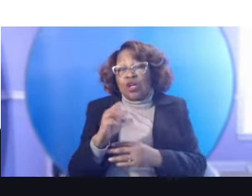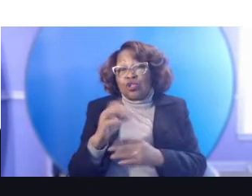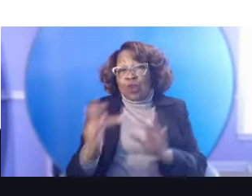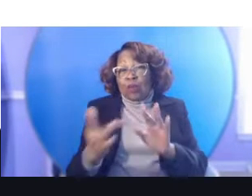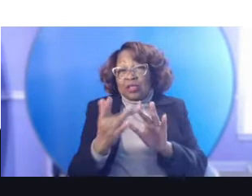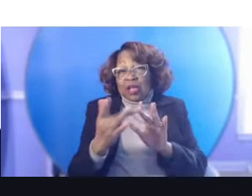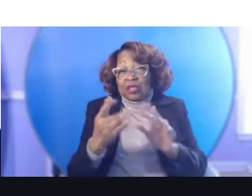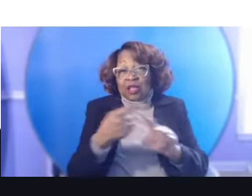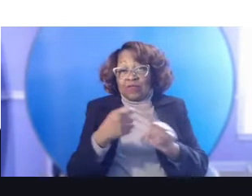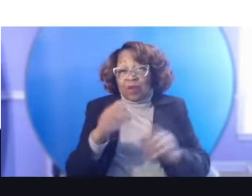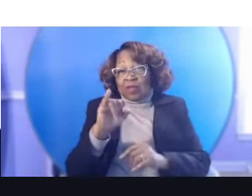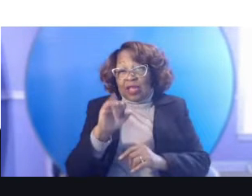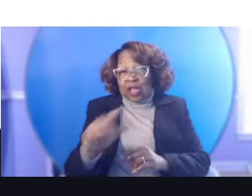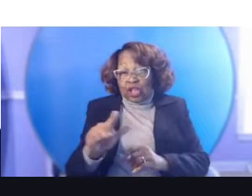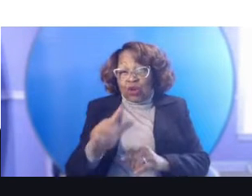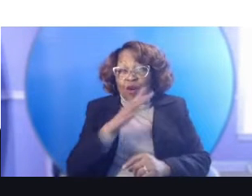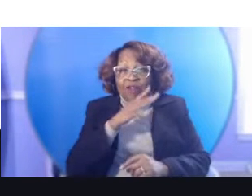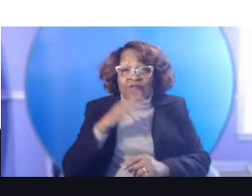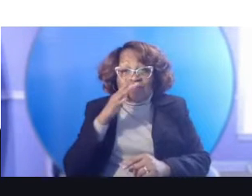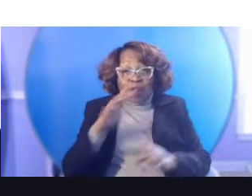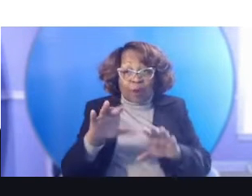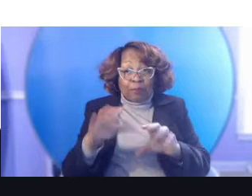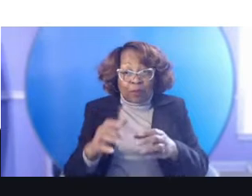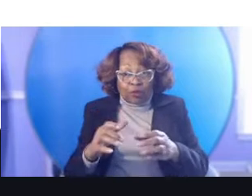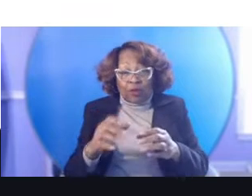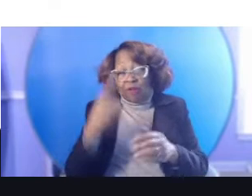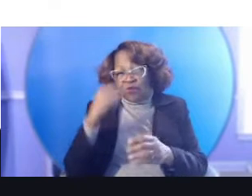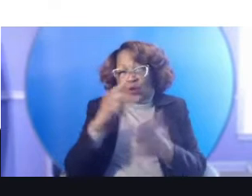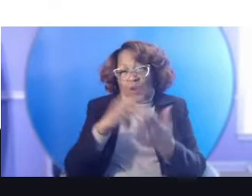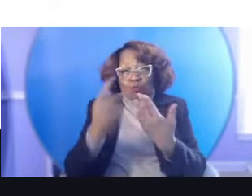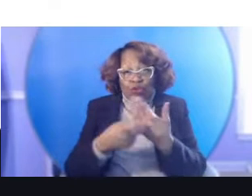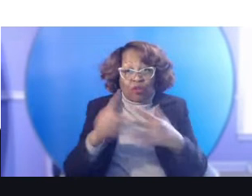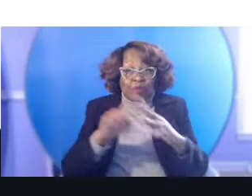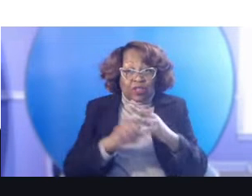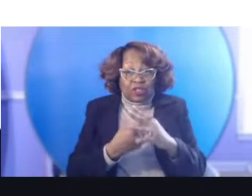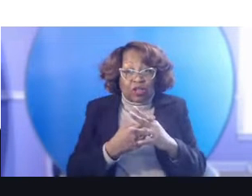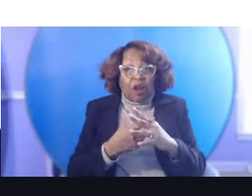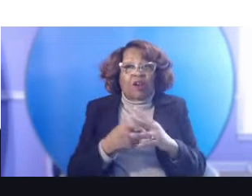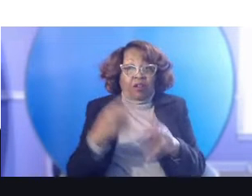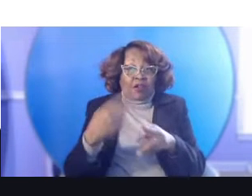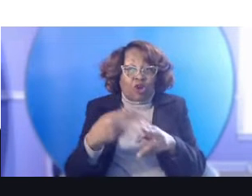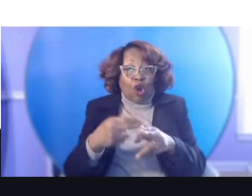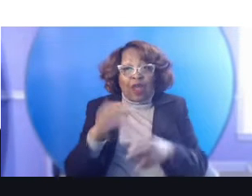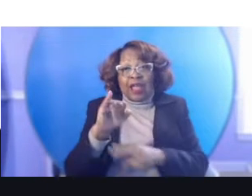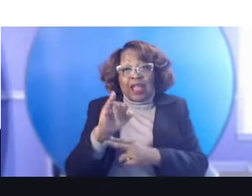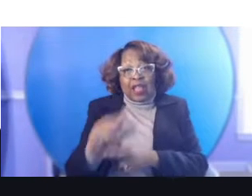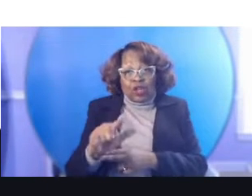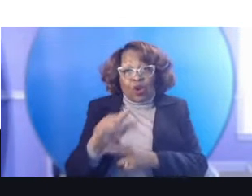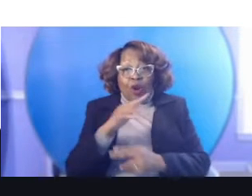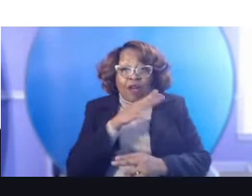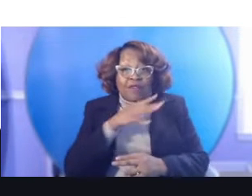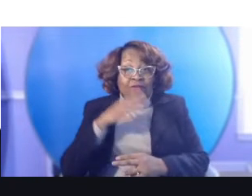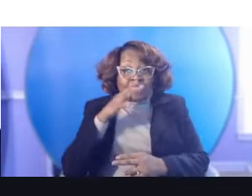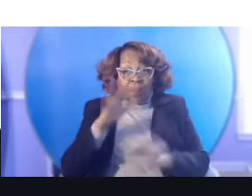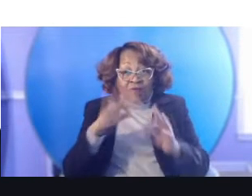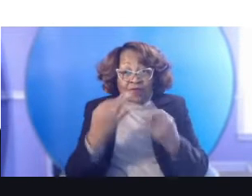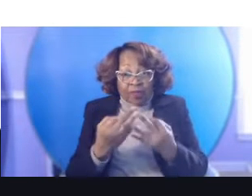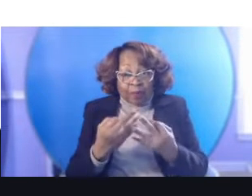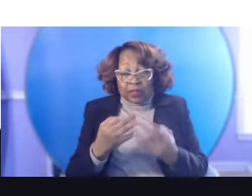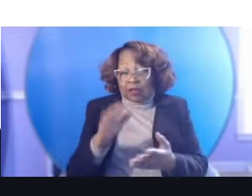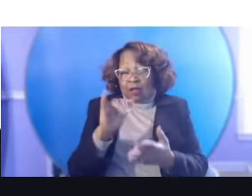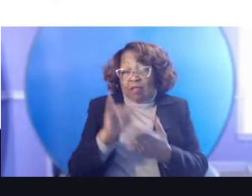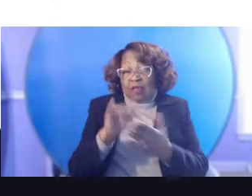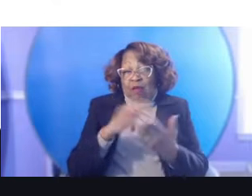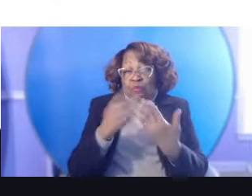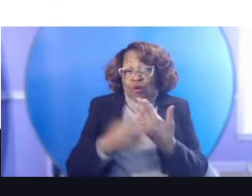uh, for a program that they started called Illinois Farm Families. And this proposed people